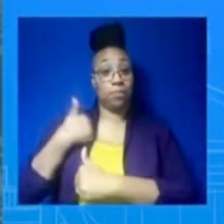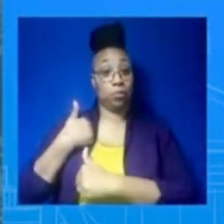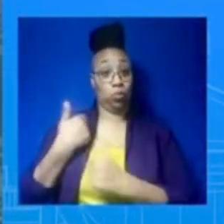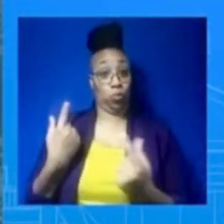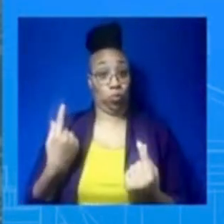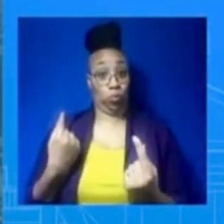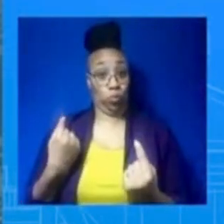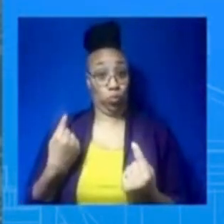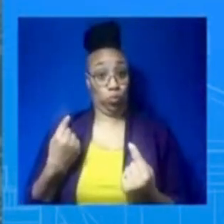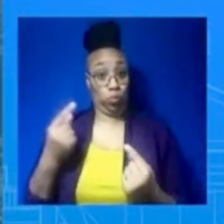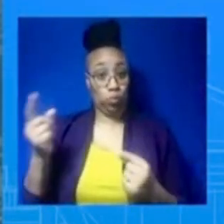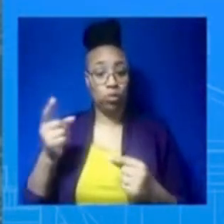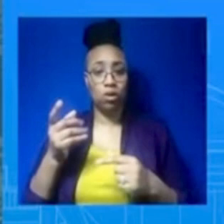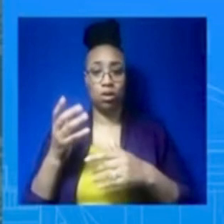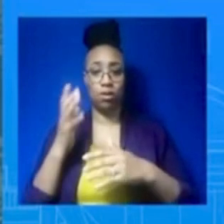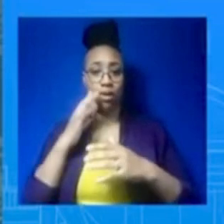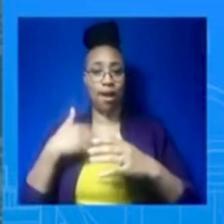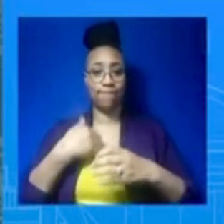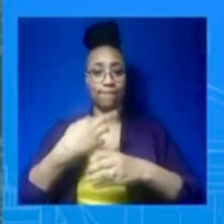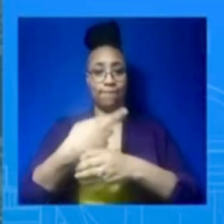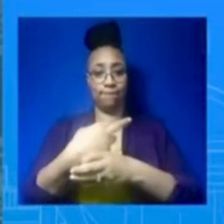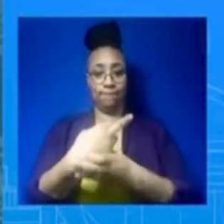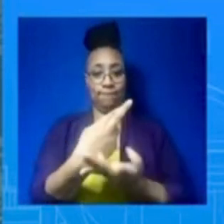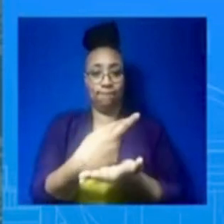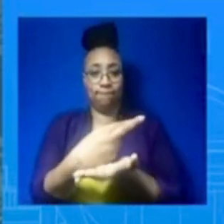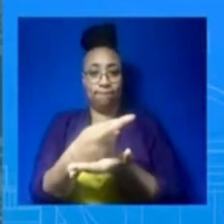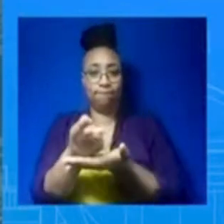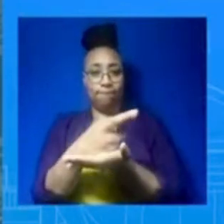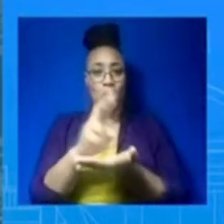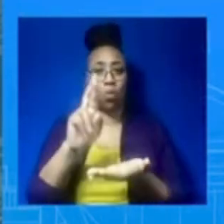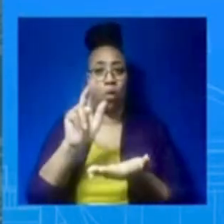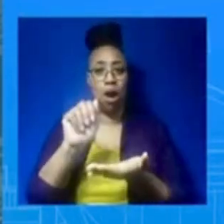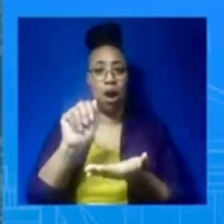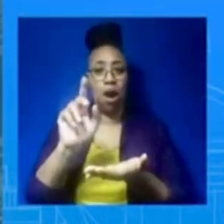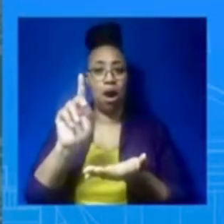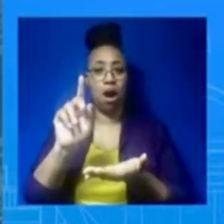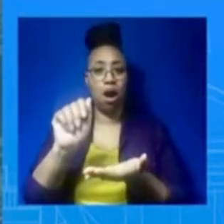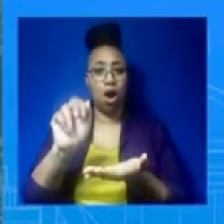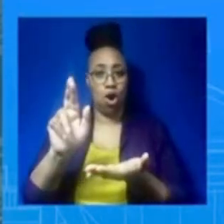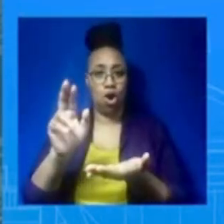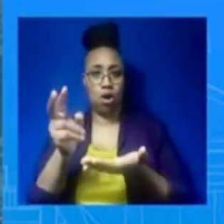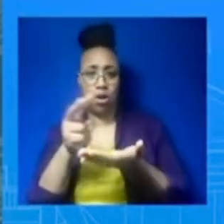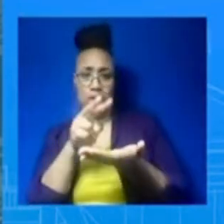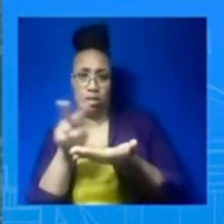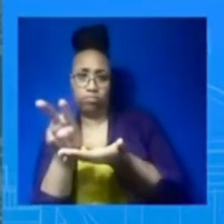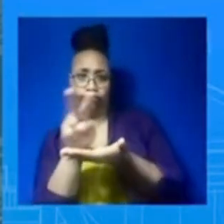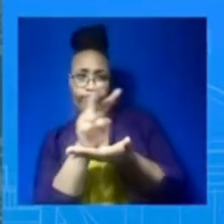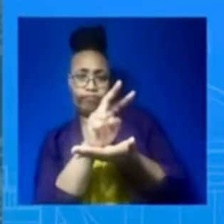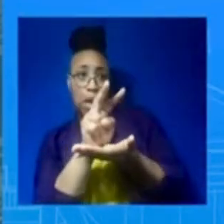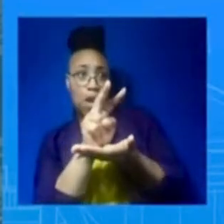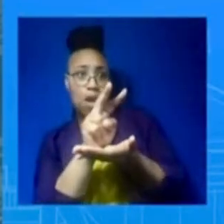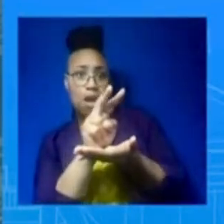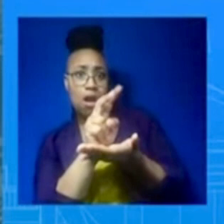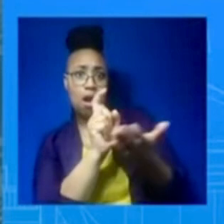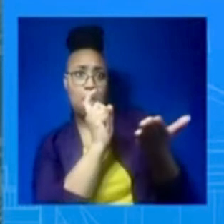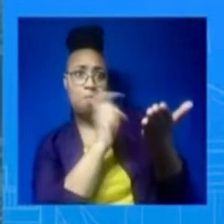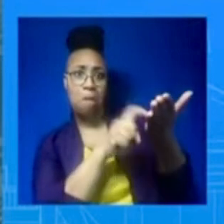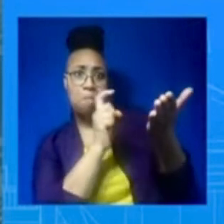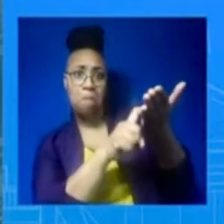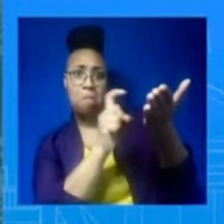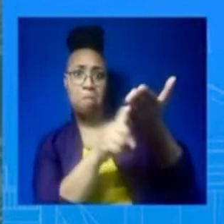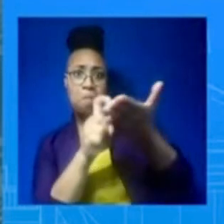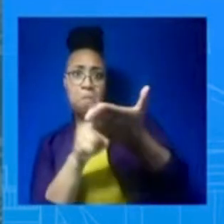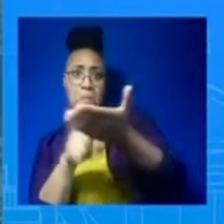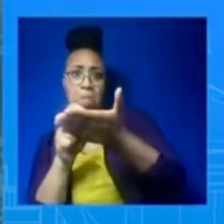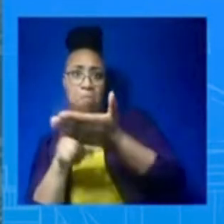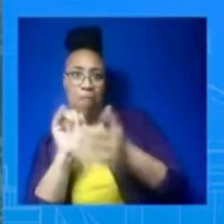they're not responding to any kind of communication, so we don't know who owns them or what their purpose is. You know, and they're flying in sovereign U.S.